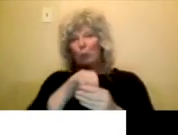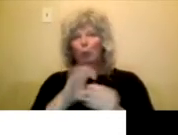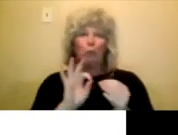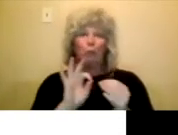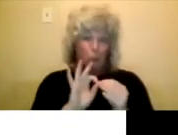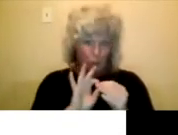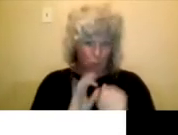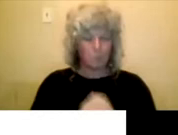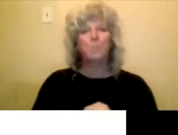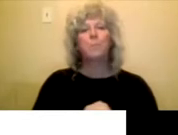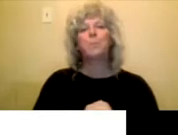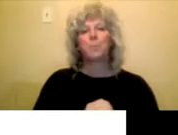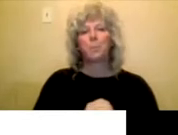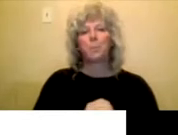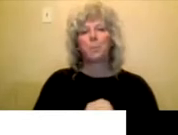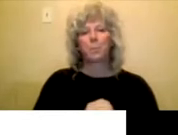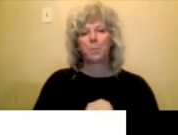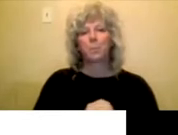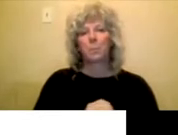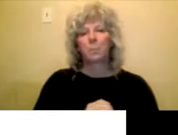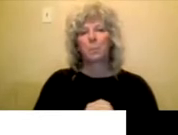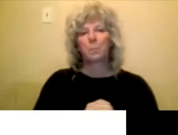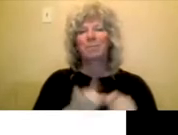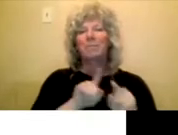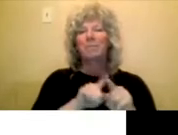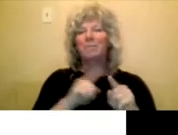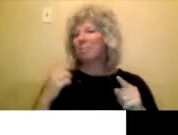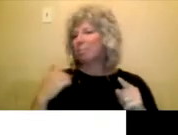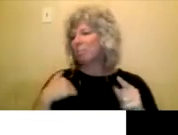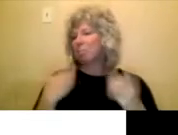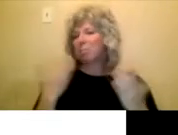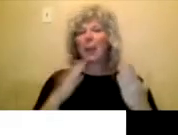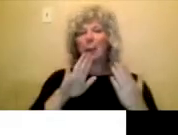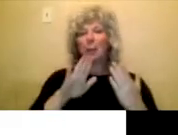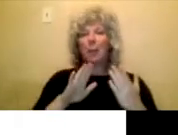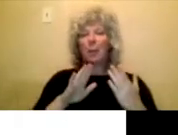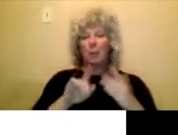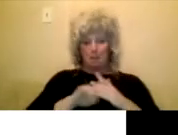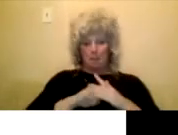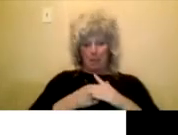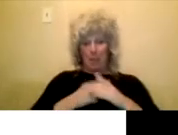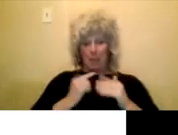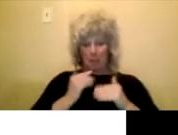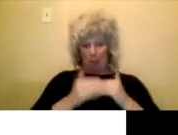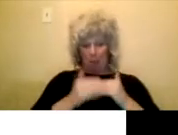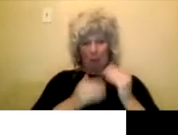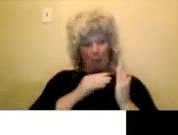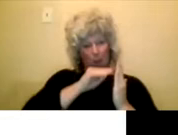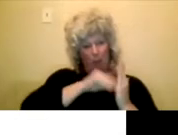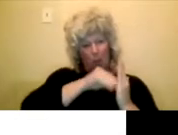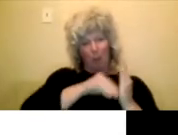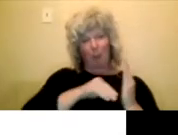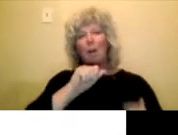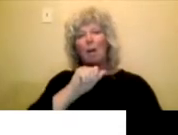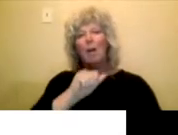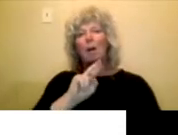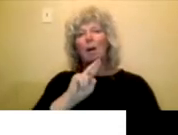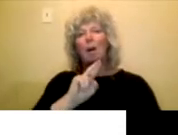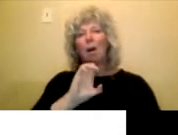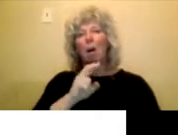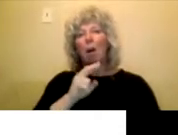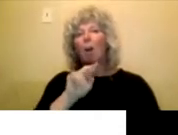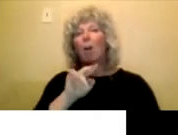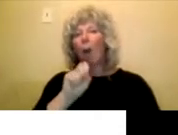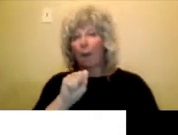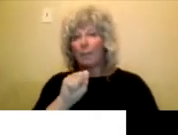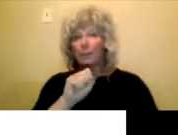And there are archival materials or sourcing other materials for your project. So that's